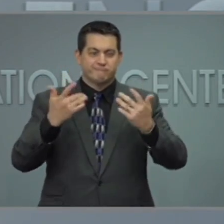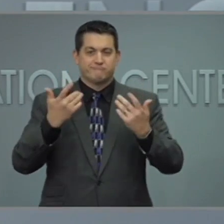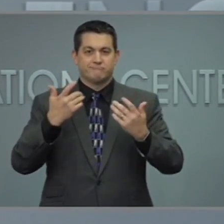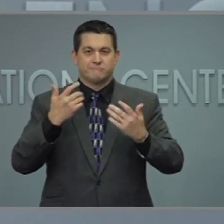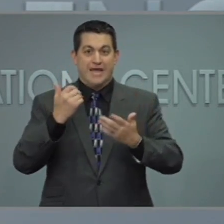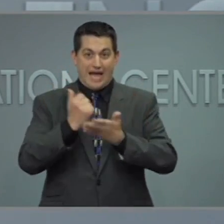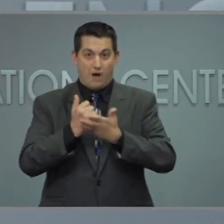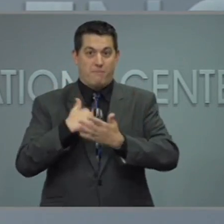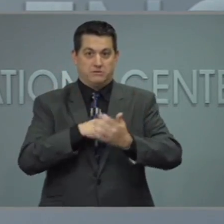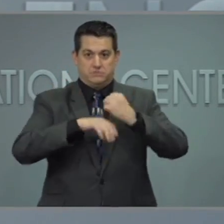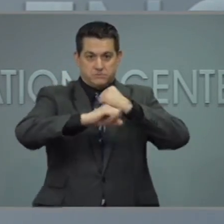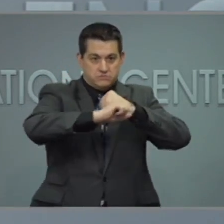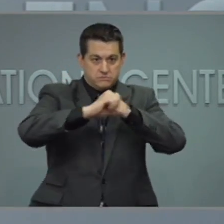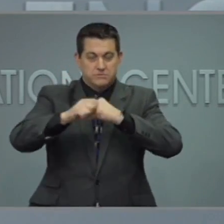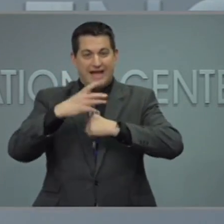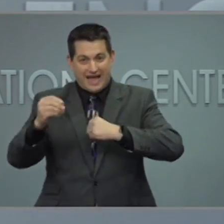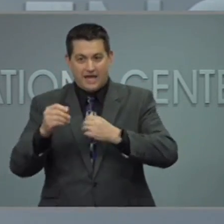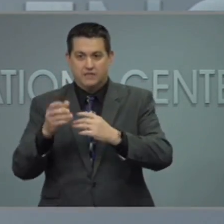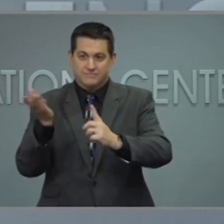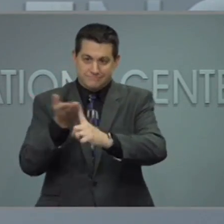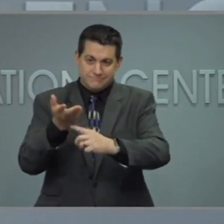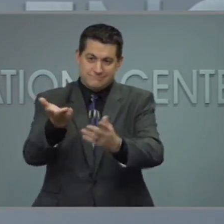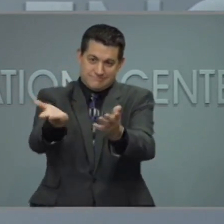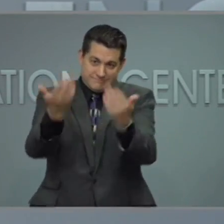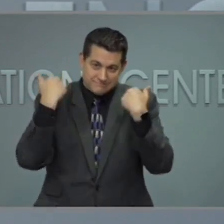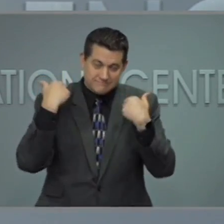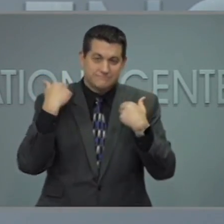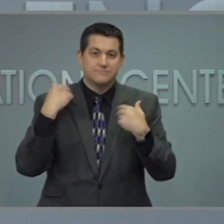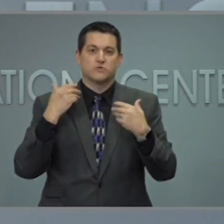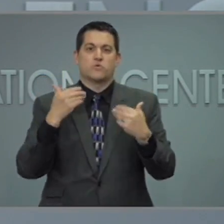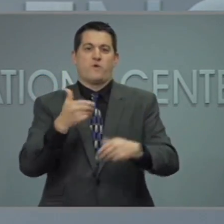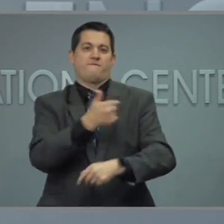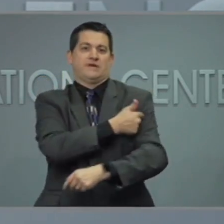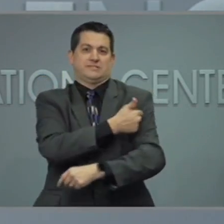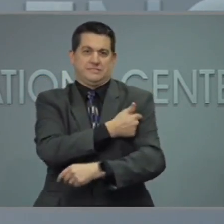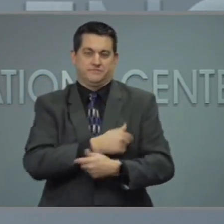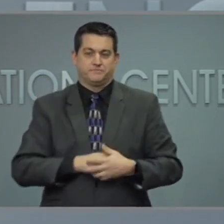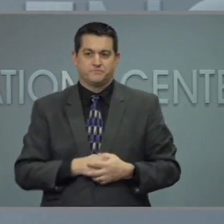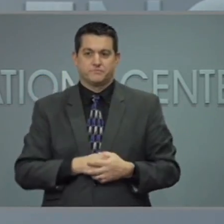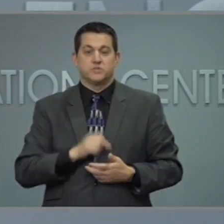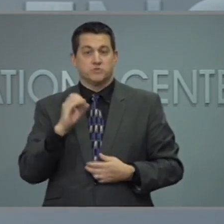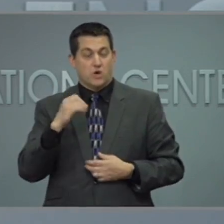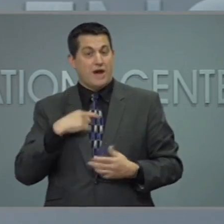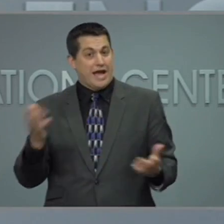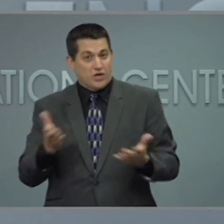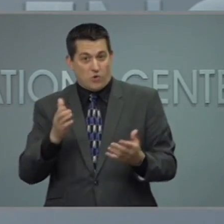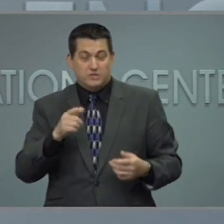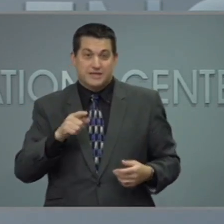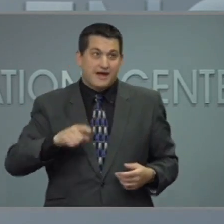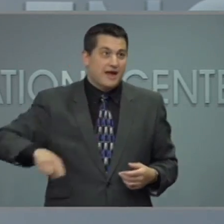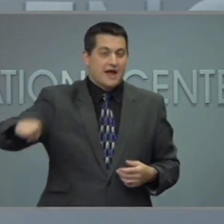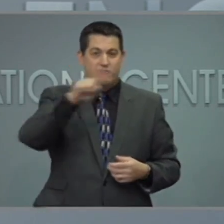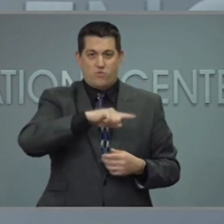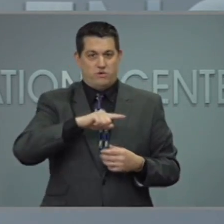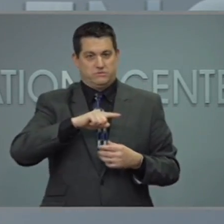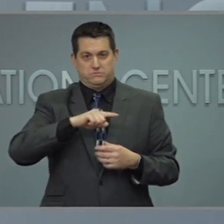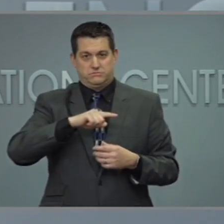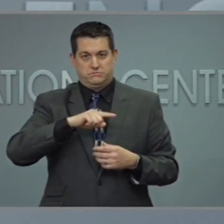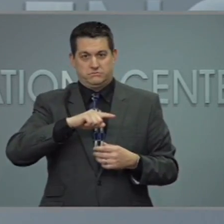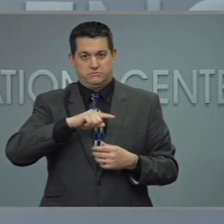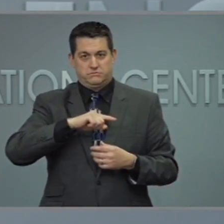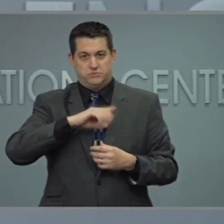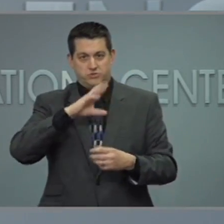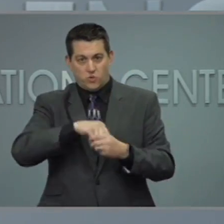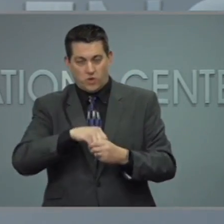awareness as well as incentivize folks getting a vaccine. I'd encourage everyone to join the campaign, Bringing